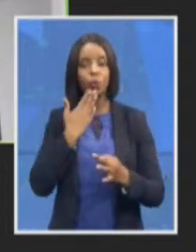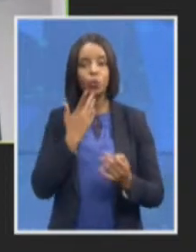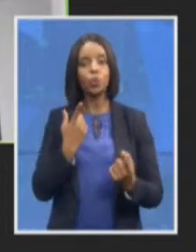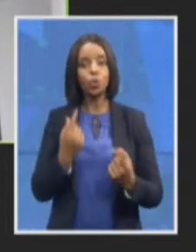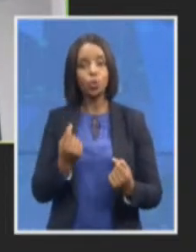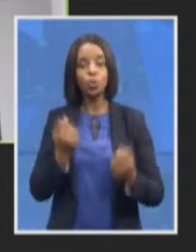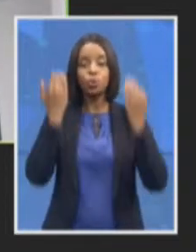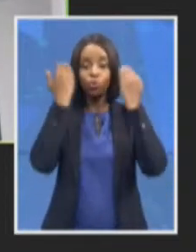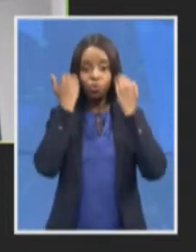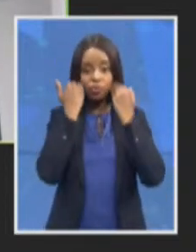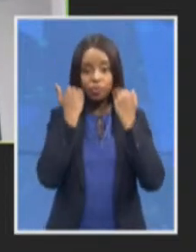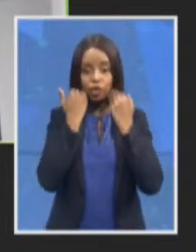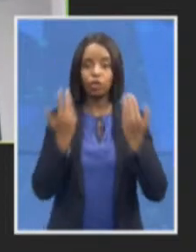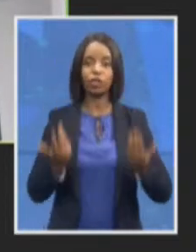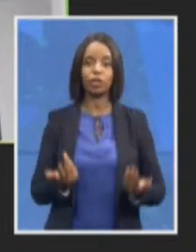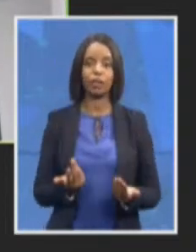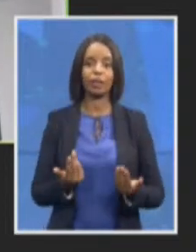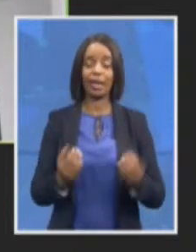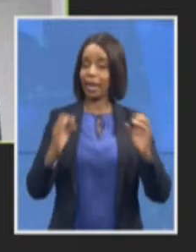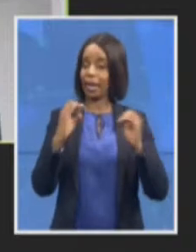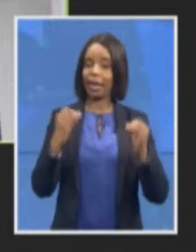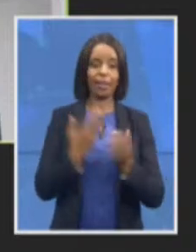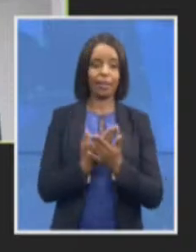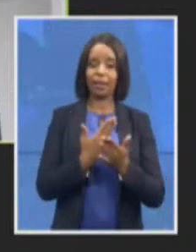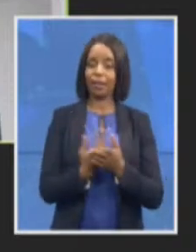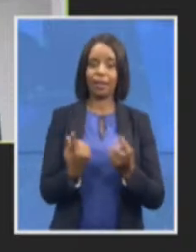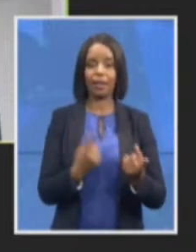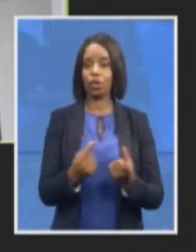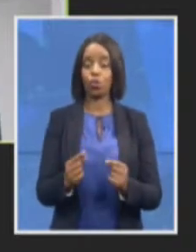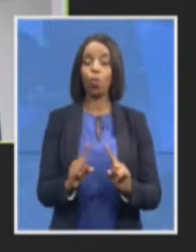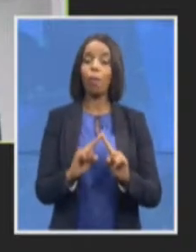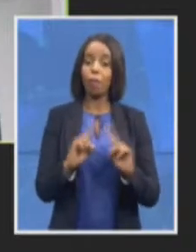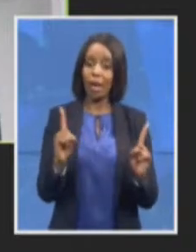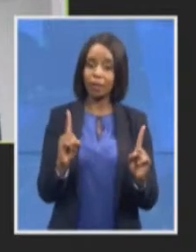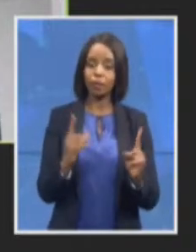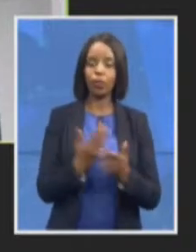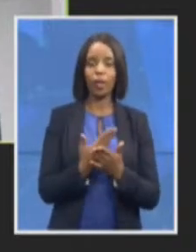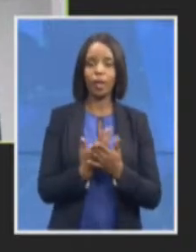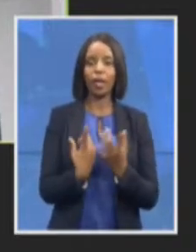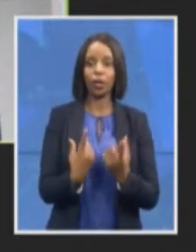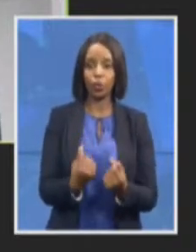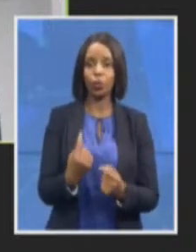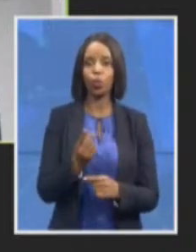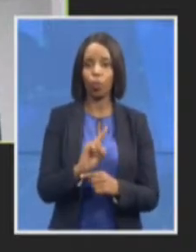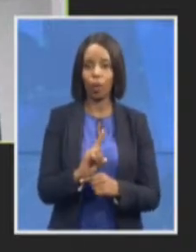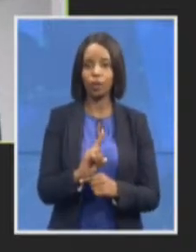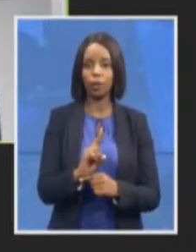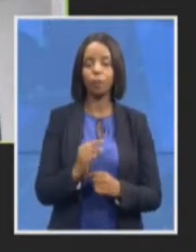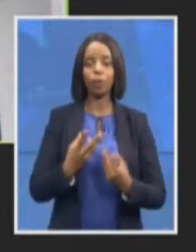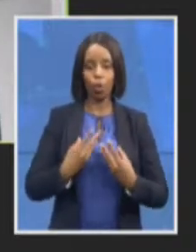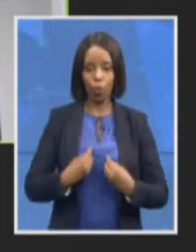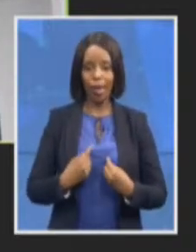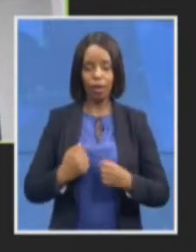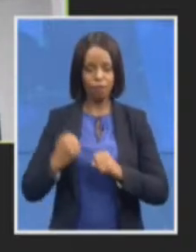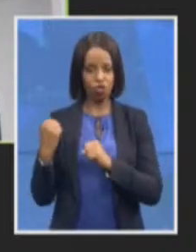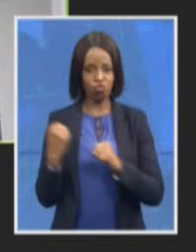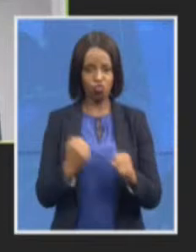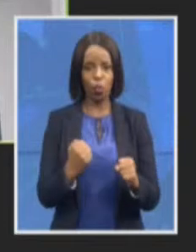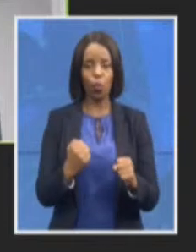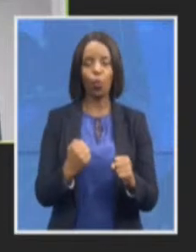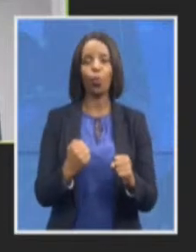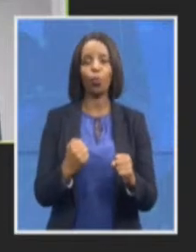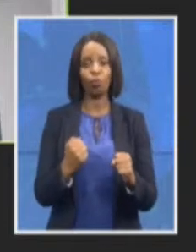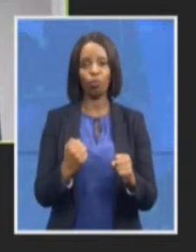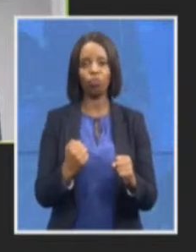about that but what we can do is certainly have a very very strong strategy to be